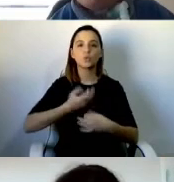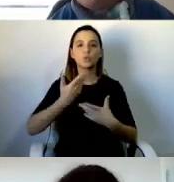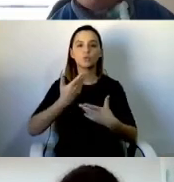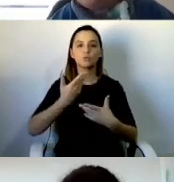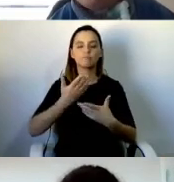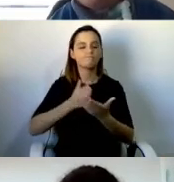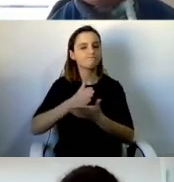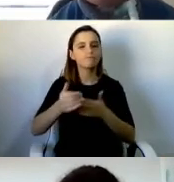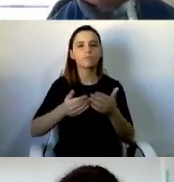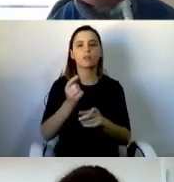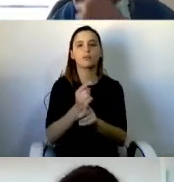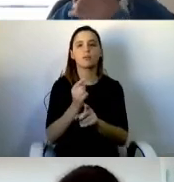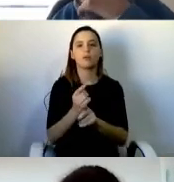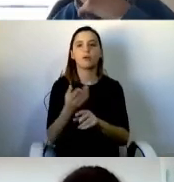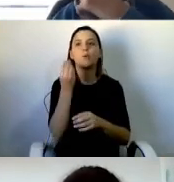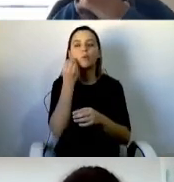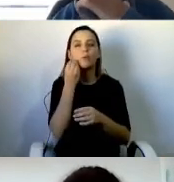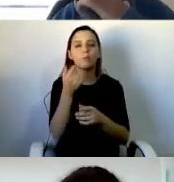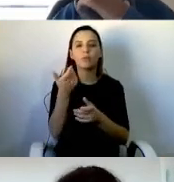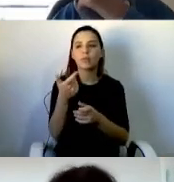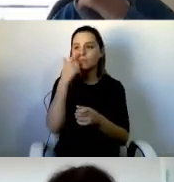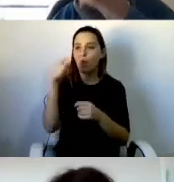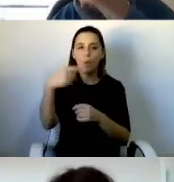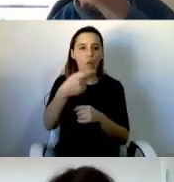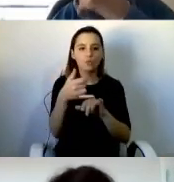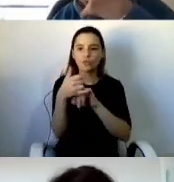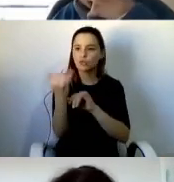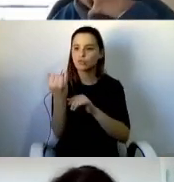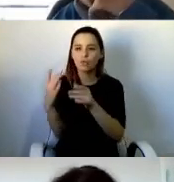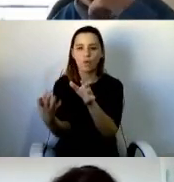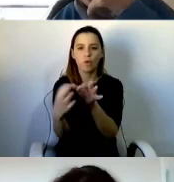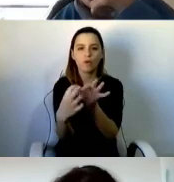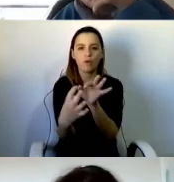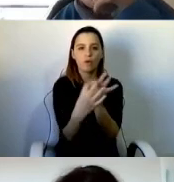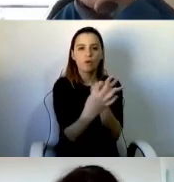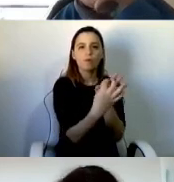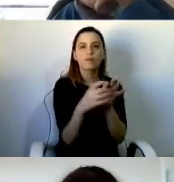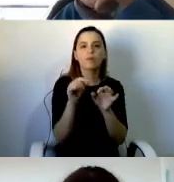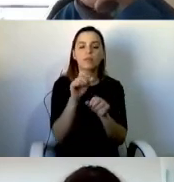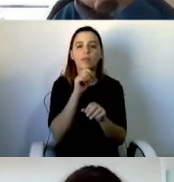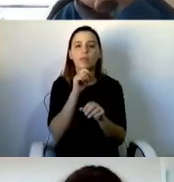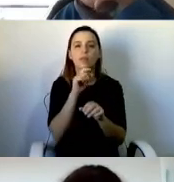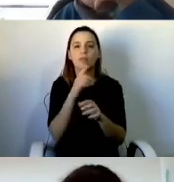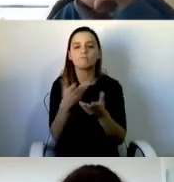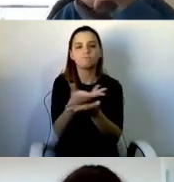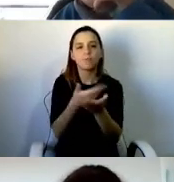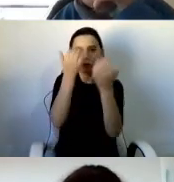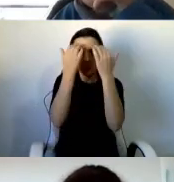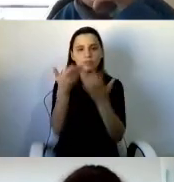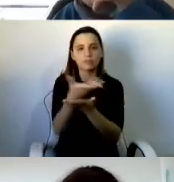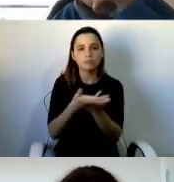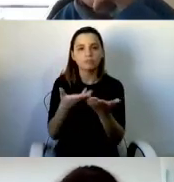sharing information and experiences, breaking down barriers, confronting bigotry and bias,